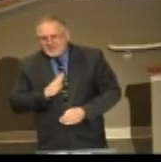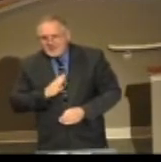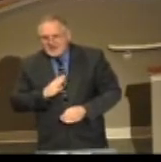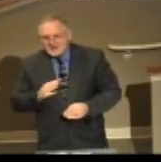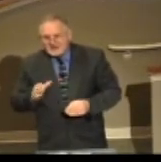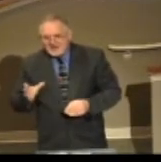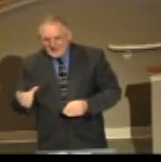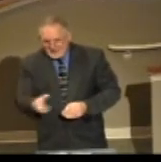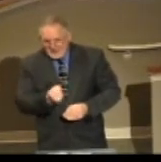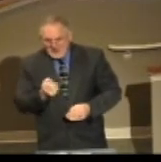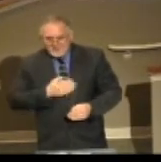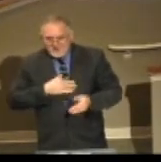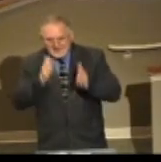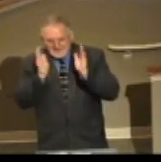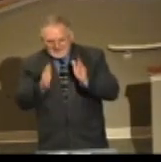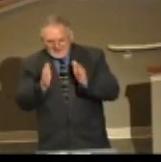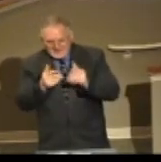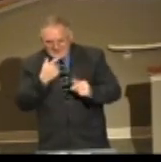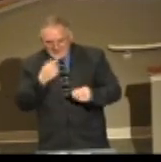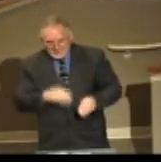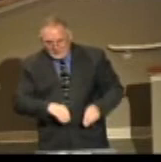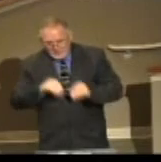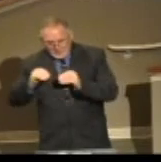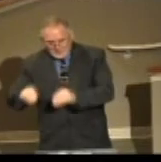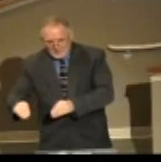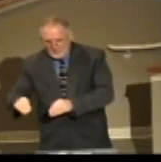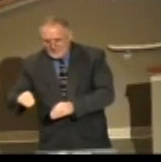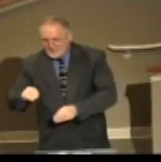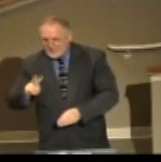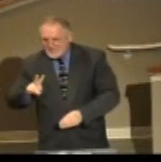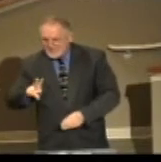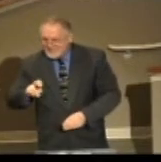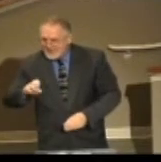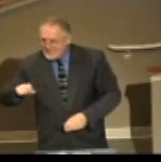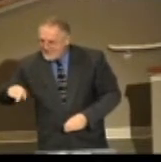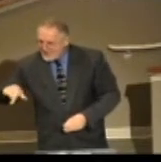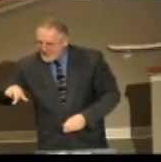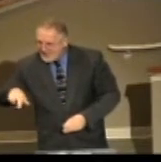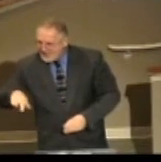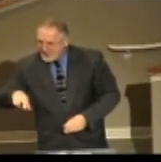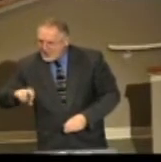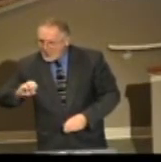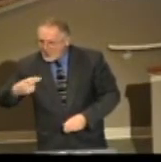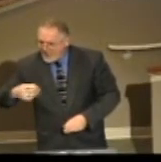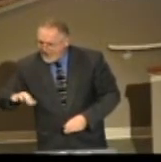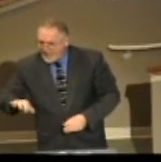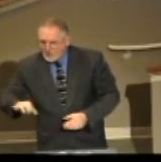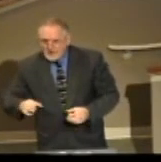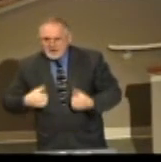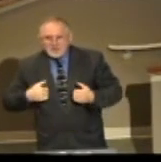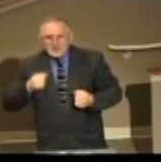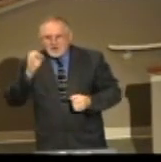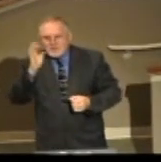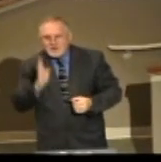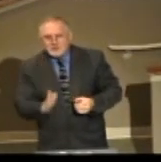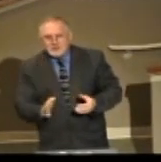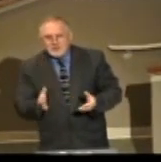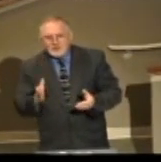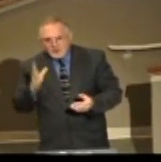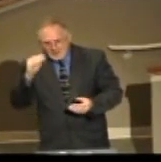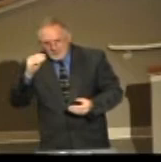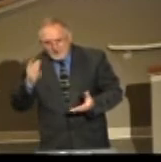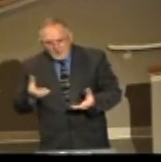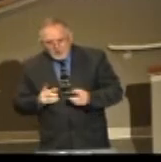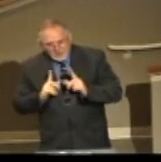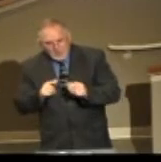I'm going to move to Belpril High and start a church. Would any young preacher boy want to go with me? Looked up at my wife. said, let's go.